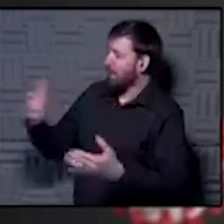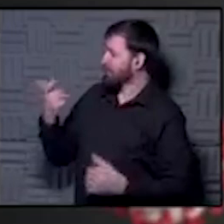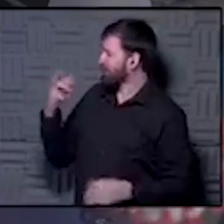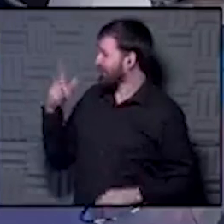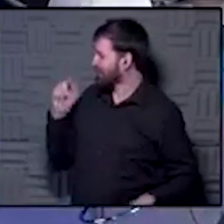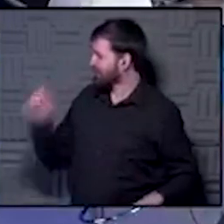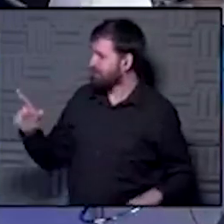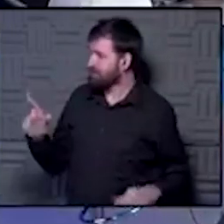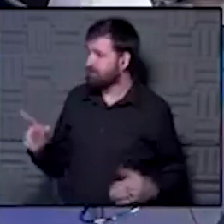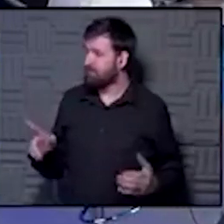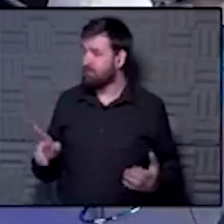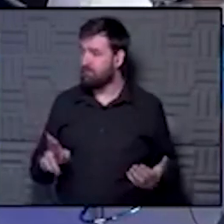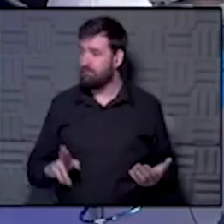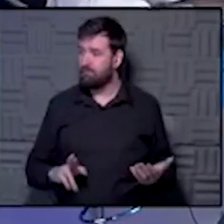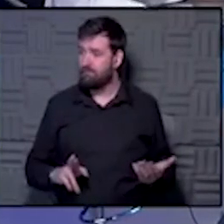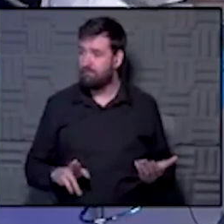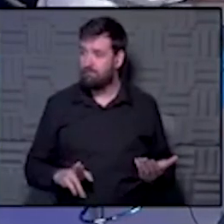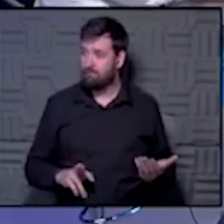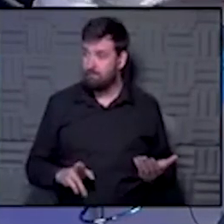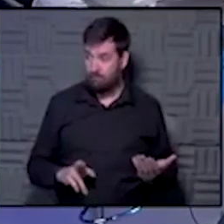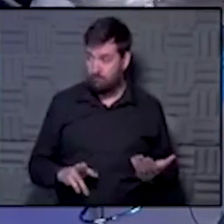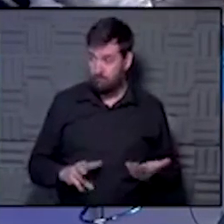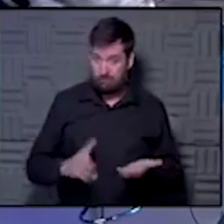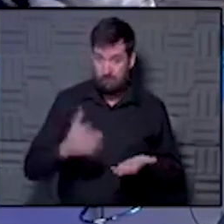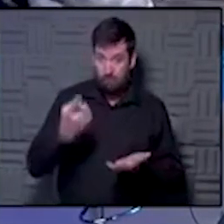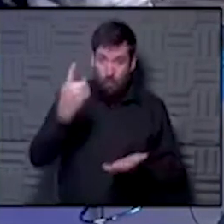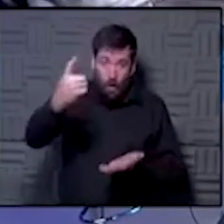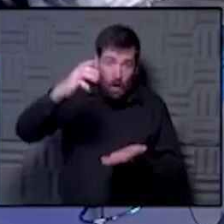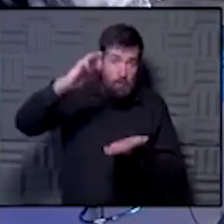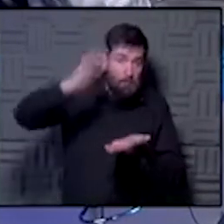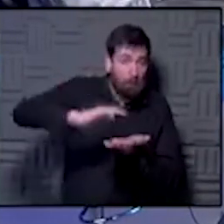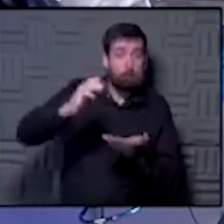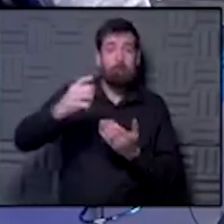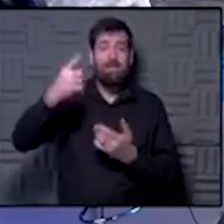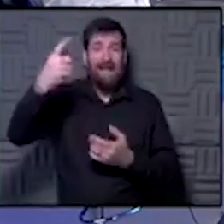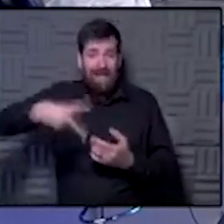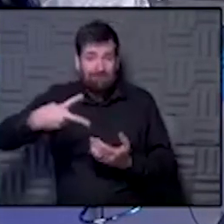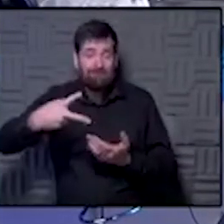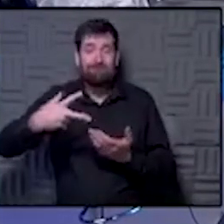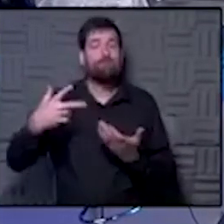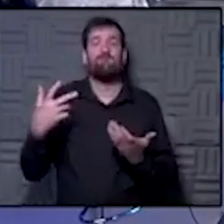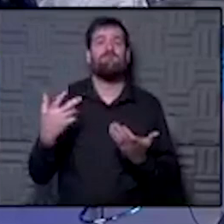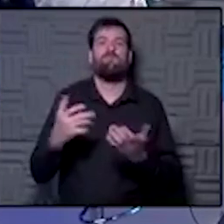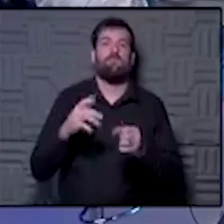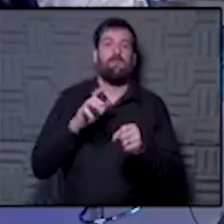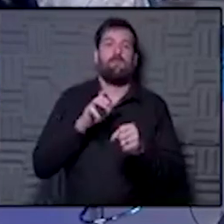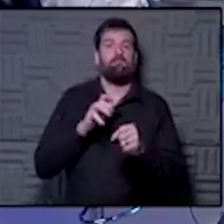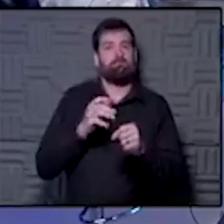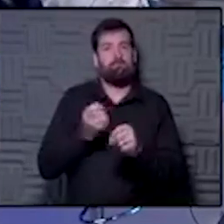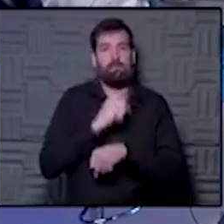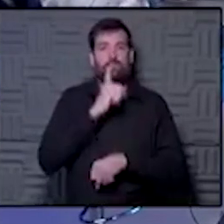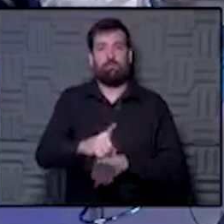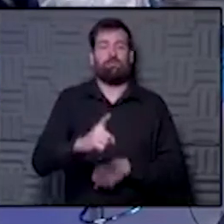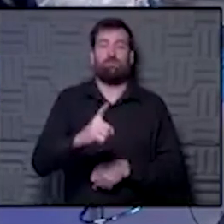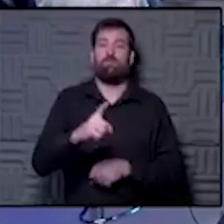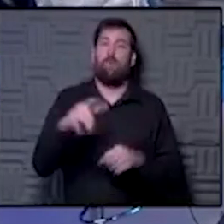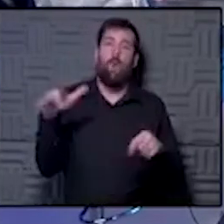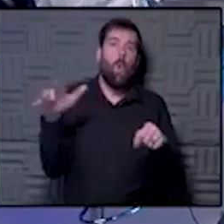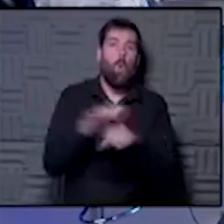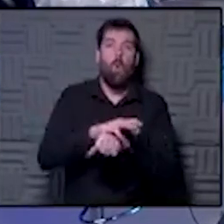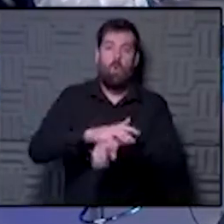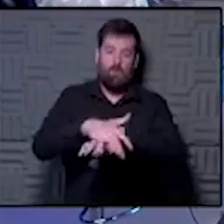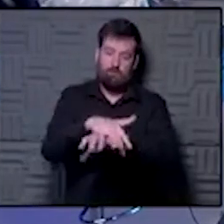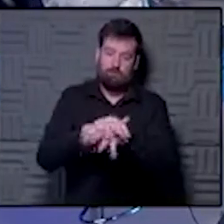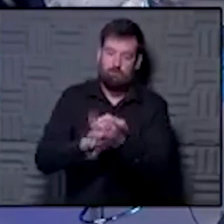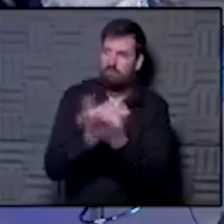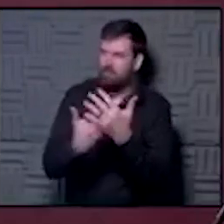it. You know, this is, um, is it one pump? Is it a half pump? Is it a whole pump? You just want to make sure that your entire body, uh, surface area of your